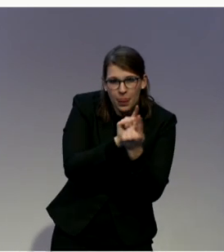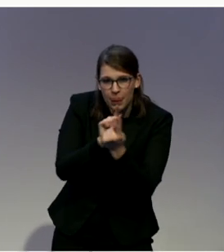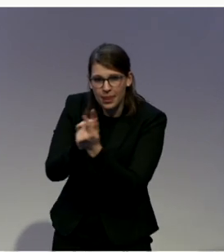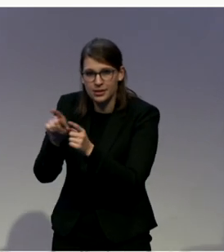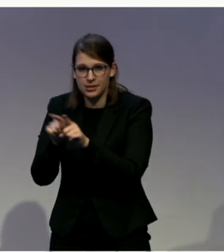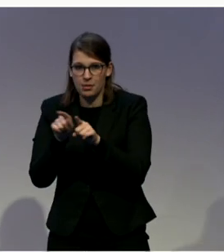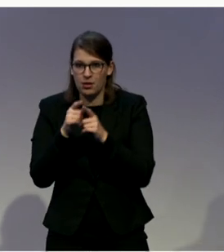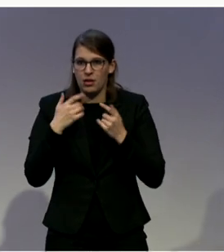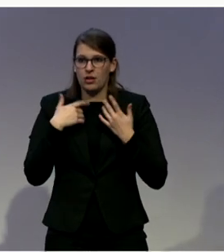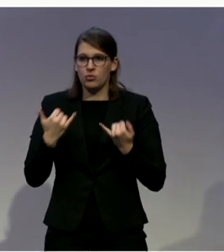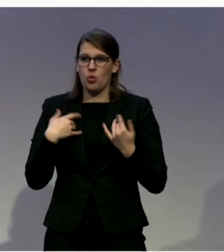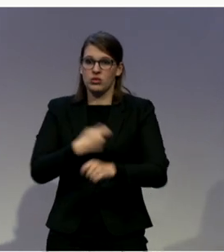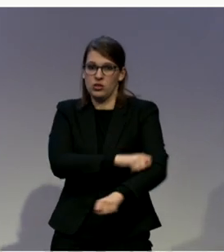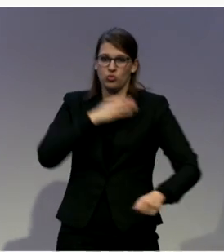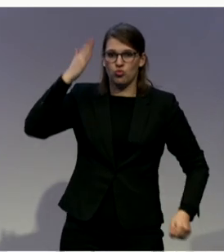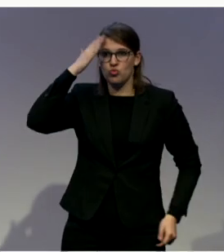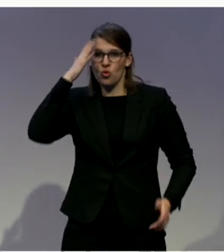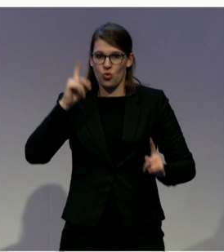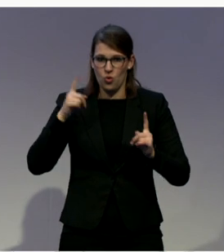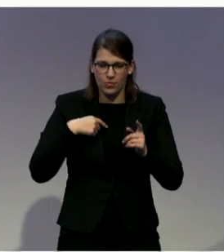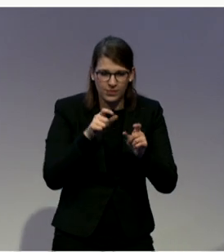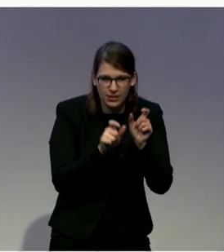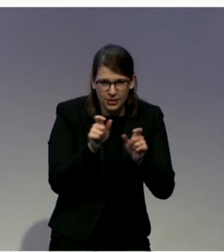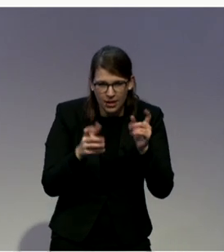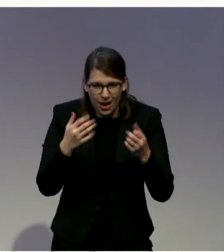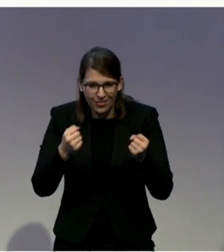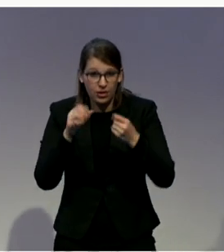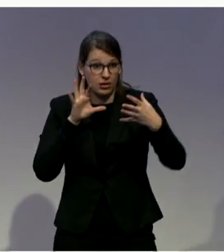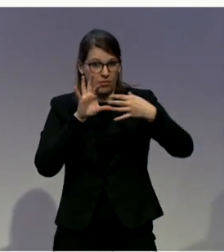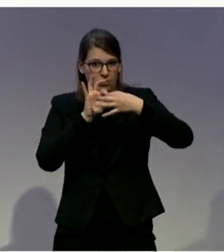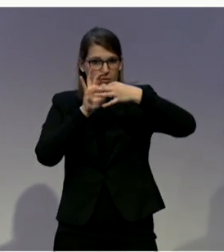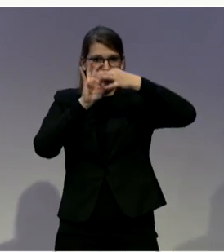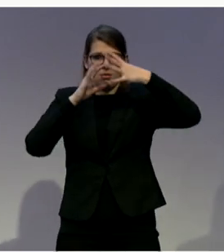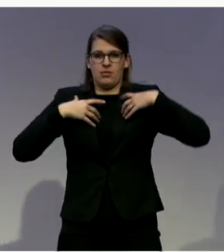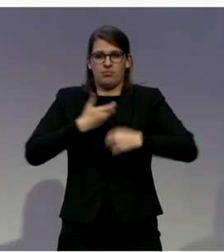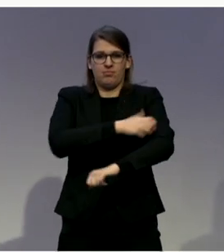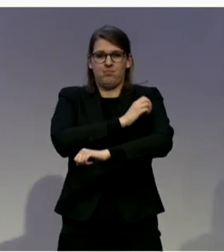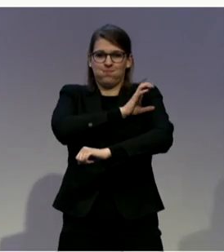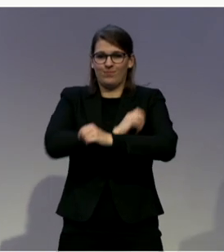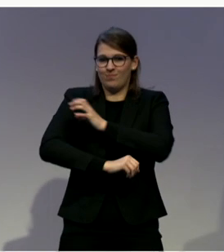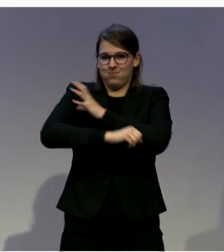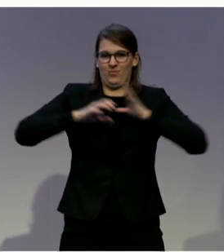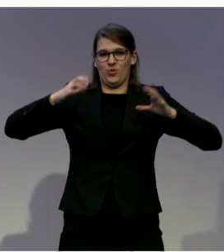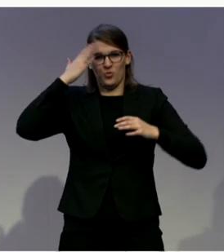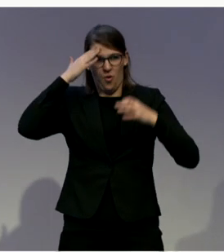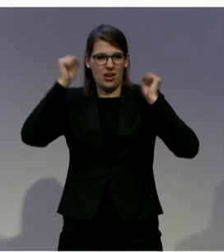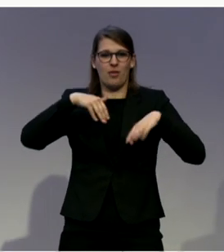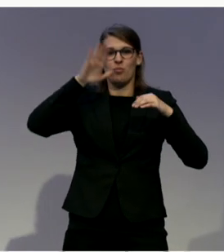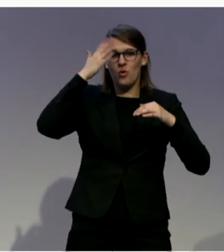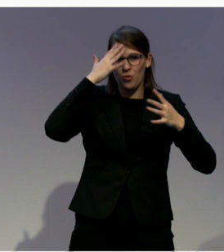and to engage in the more structured kind of approaches where you need to make this, you know, these types of approaches available and common practice.